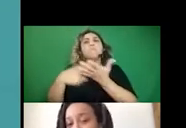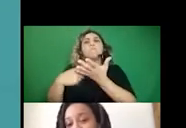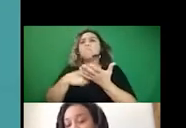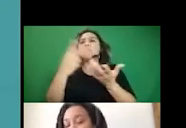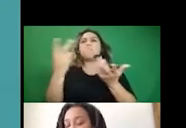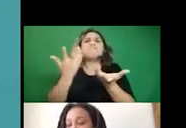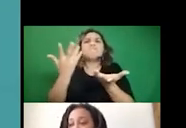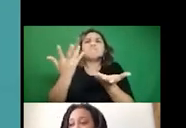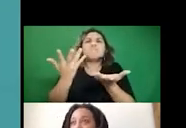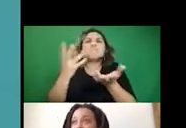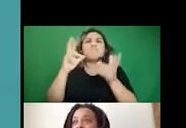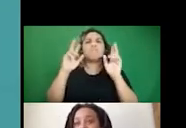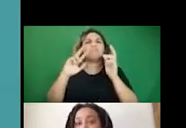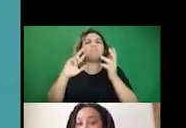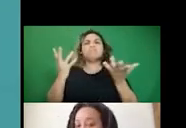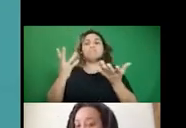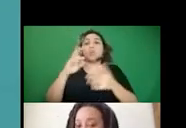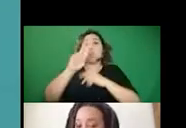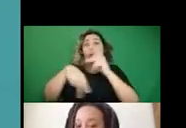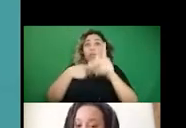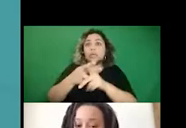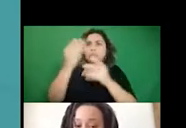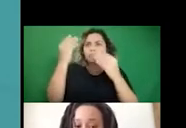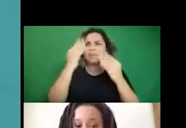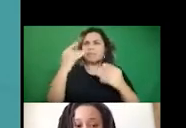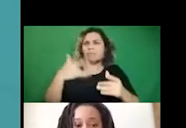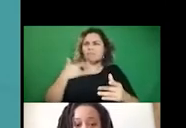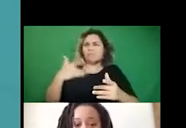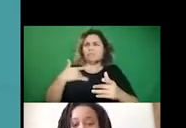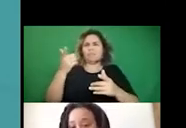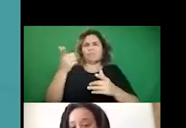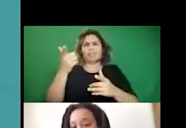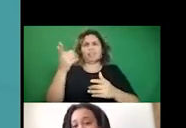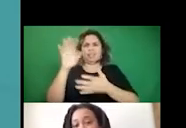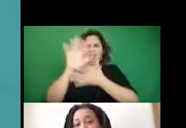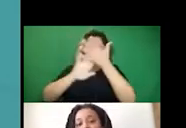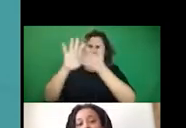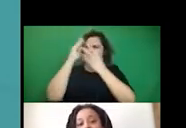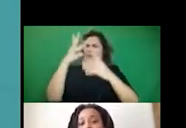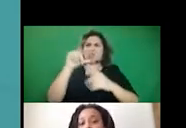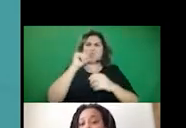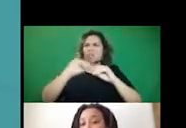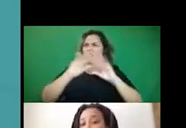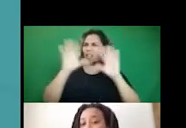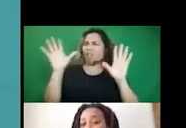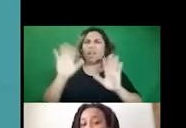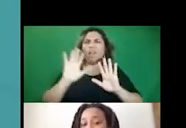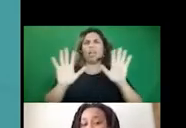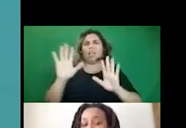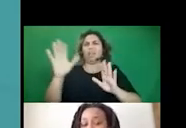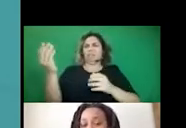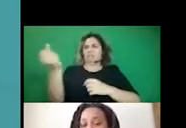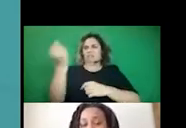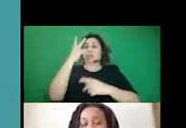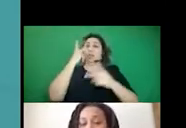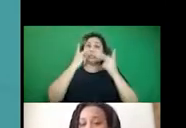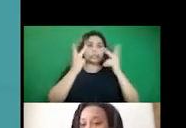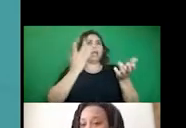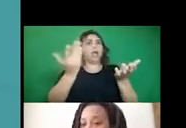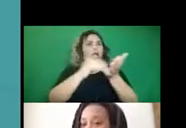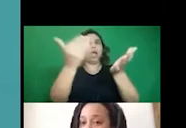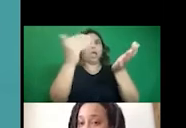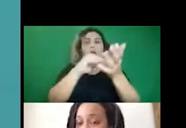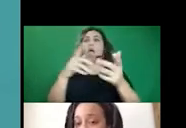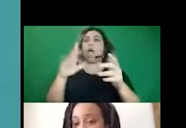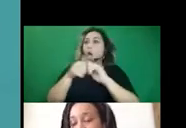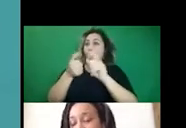were like, you know, what types of disinformation are you dealing with? What types of disinformation are you prominently seeing? How is it